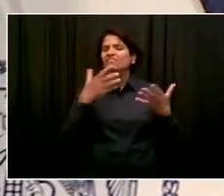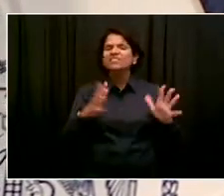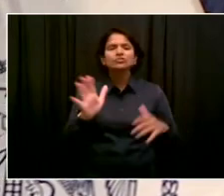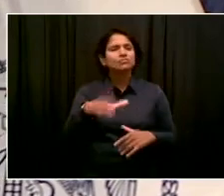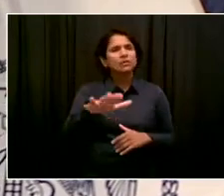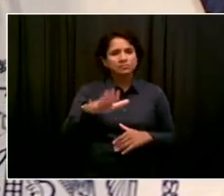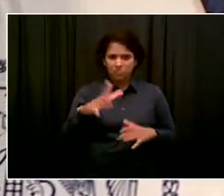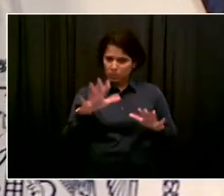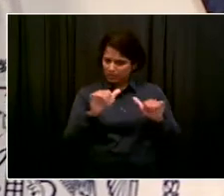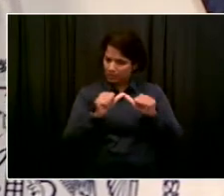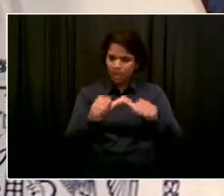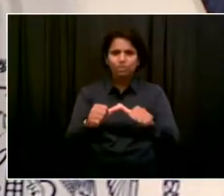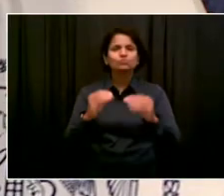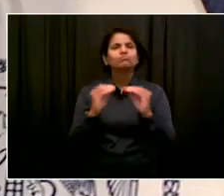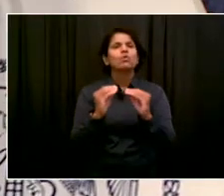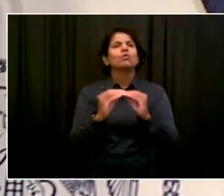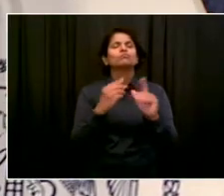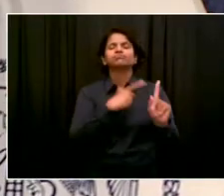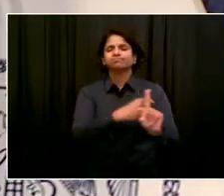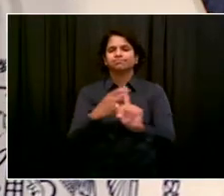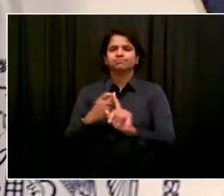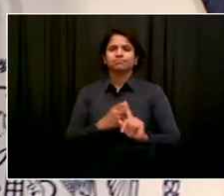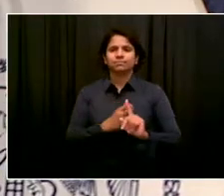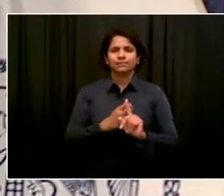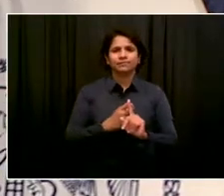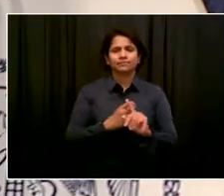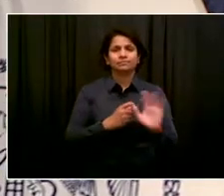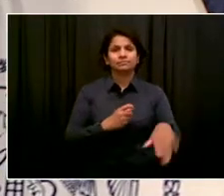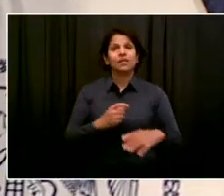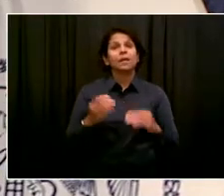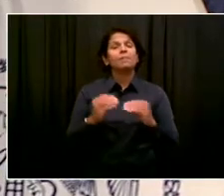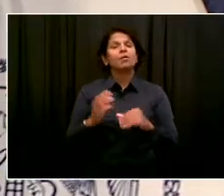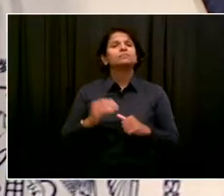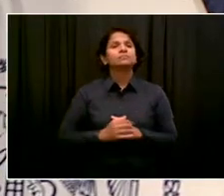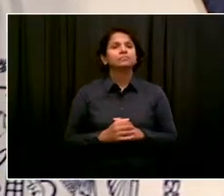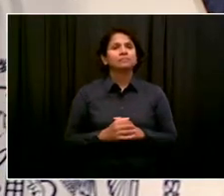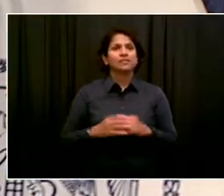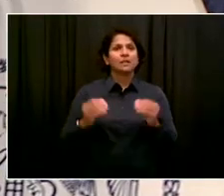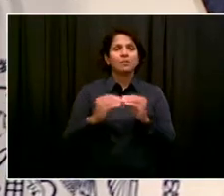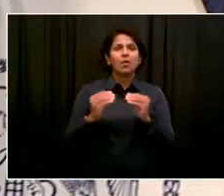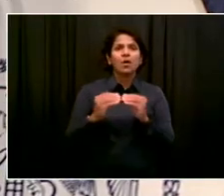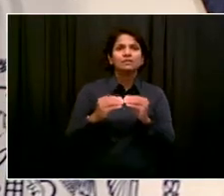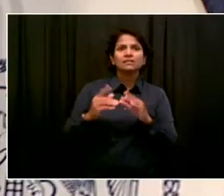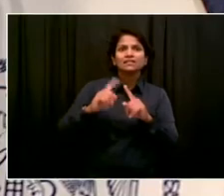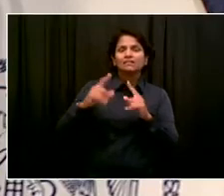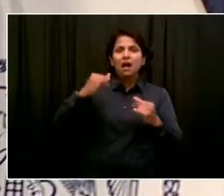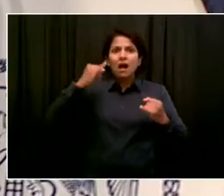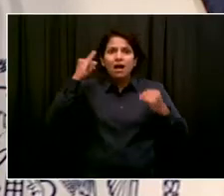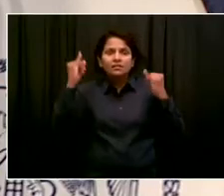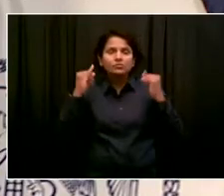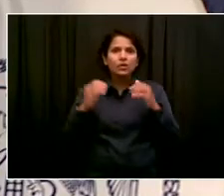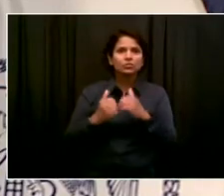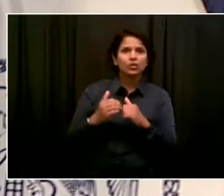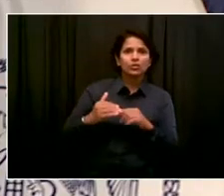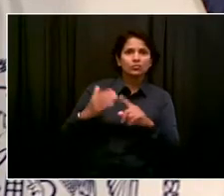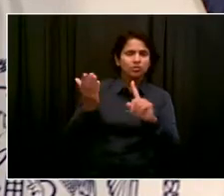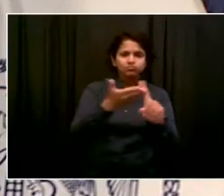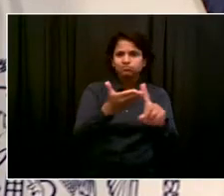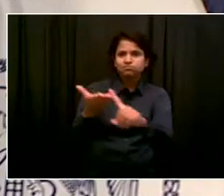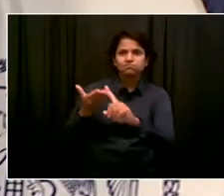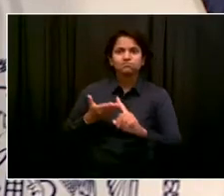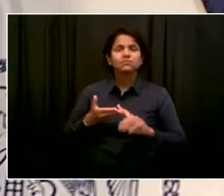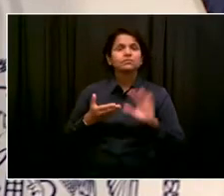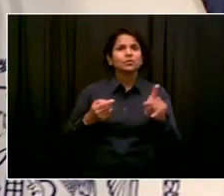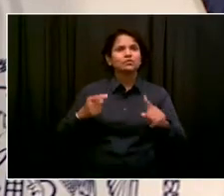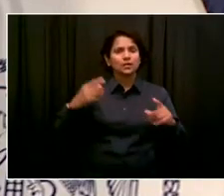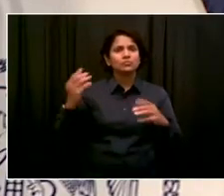lot of tools to push this even farther. We'll talk about that in a moment. I've said we're going to be climbing the ladder and we'll have regular